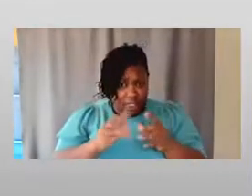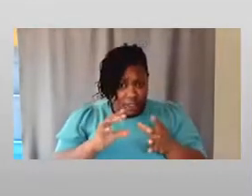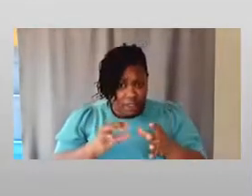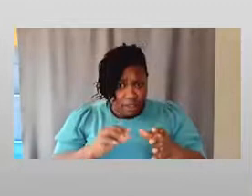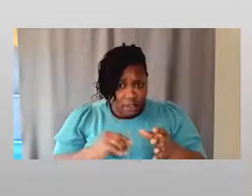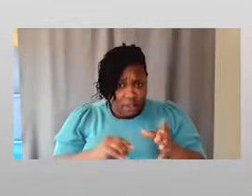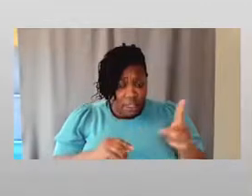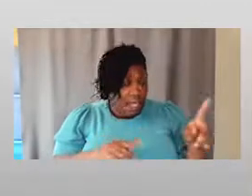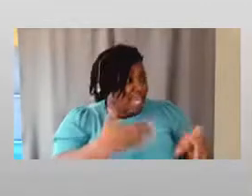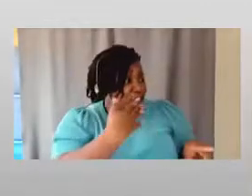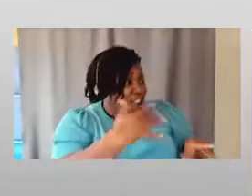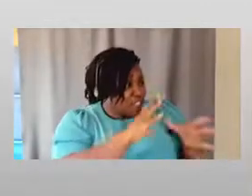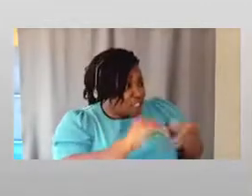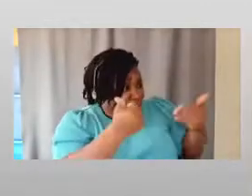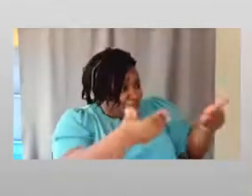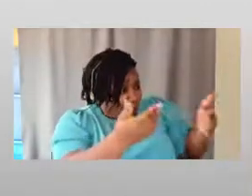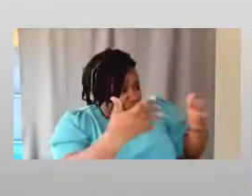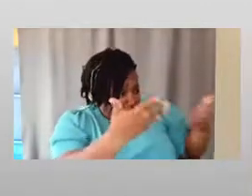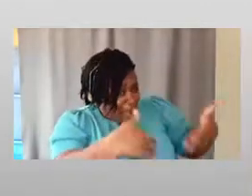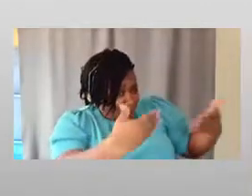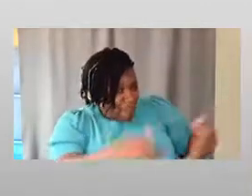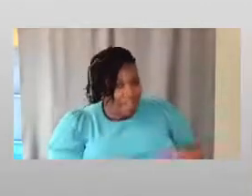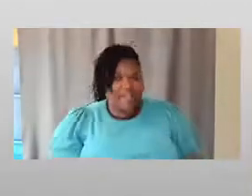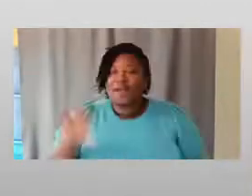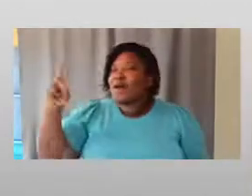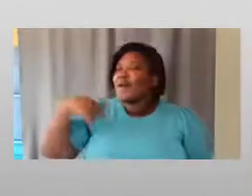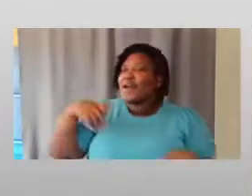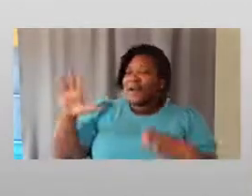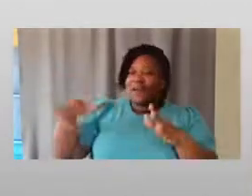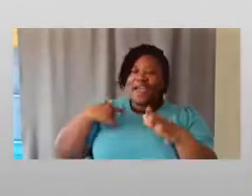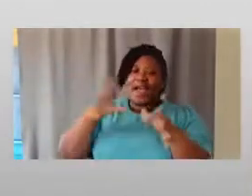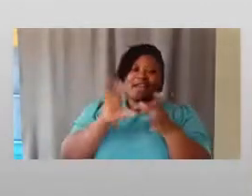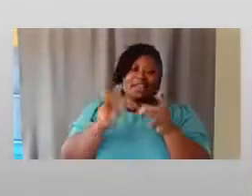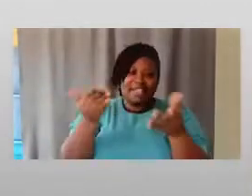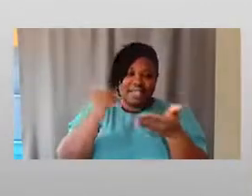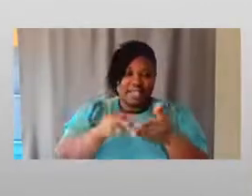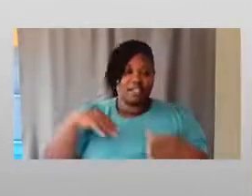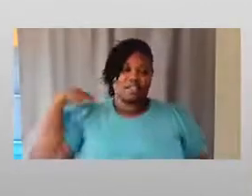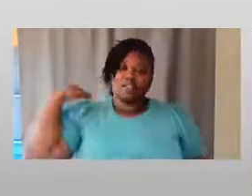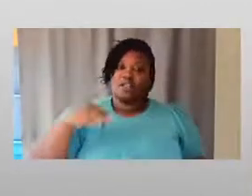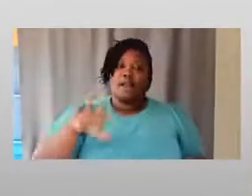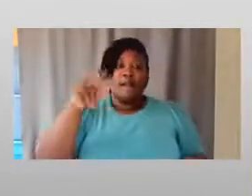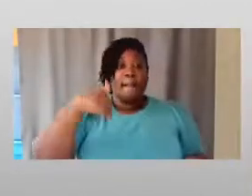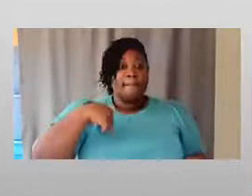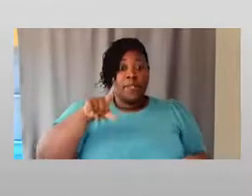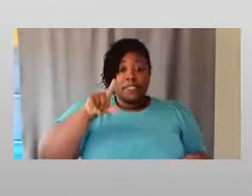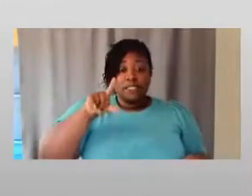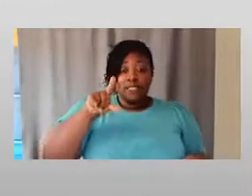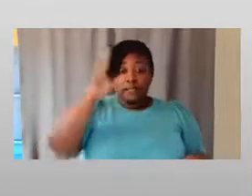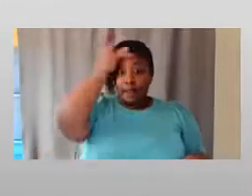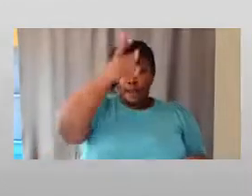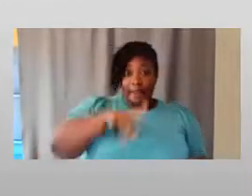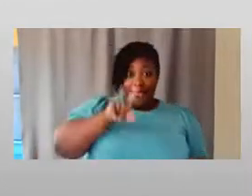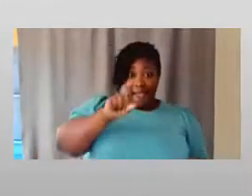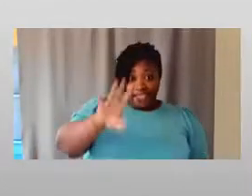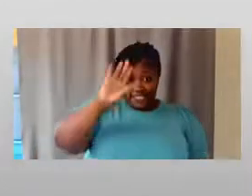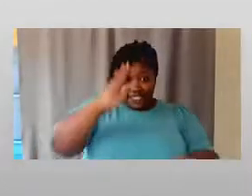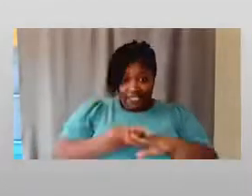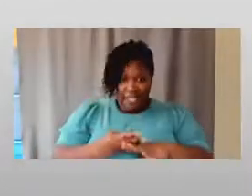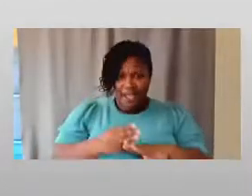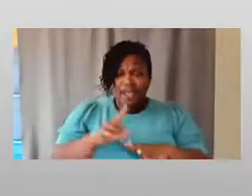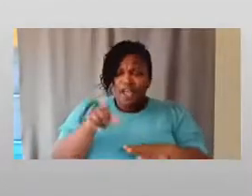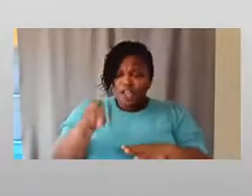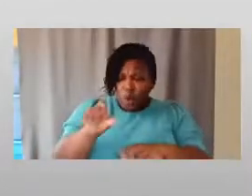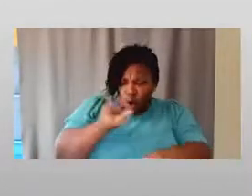But it's a good story, so tell it just in case they didn't watch I'll finish the story in case someone didn't watch it. really quickly, this man asked his son, how do you get your